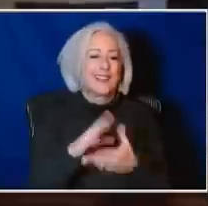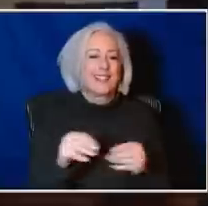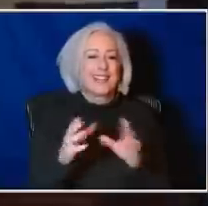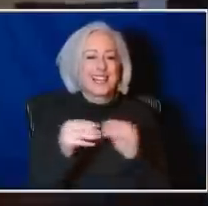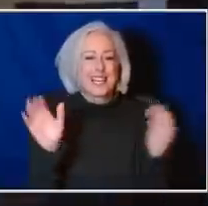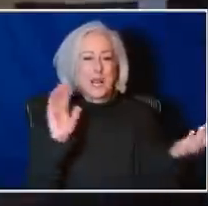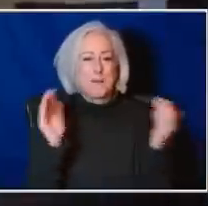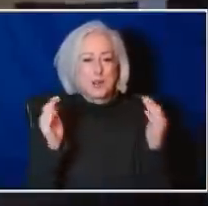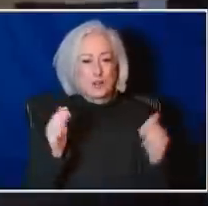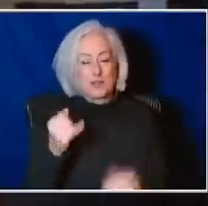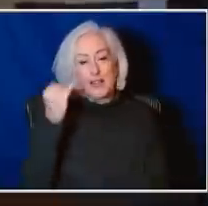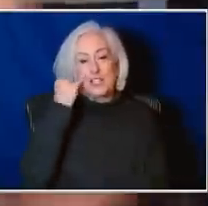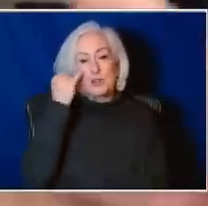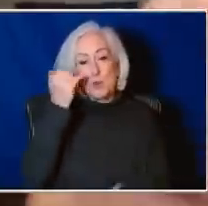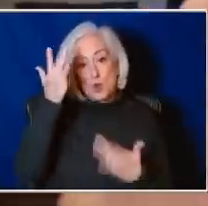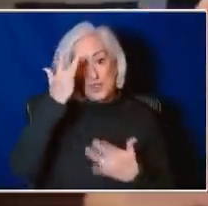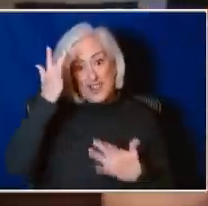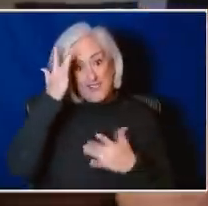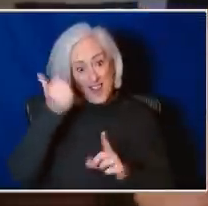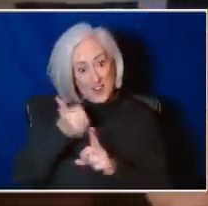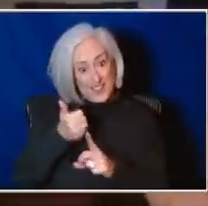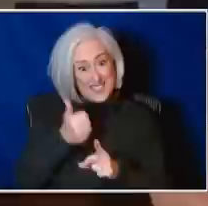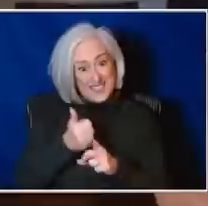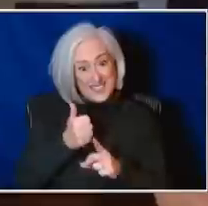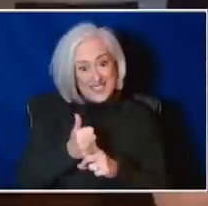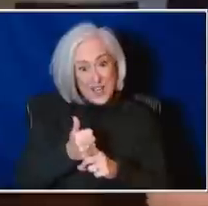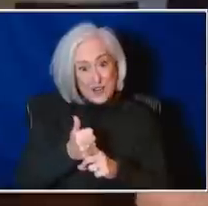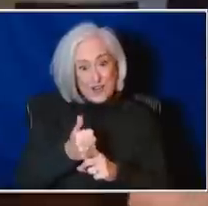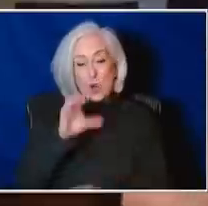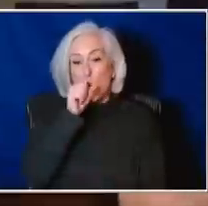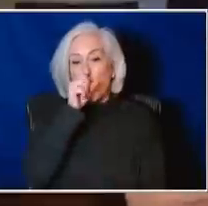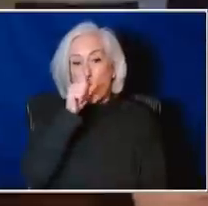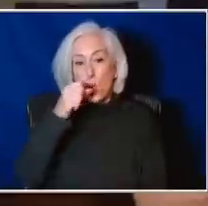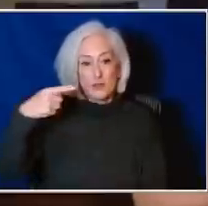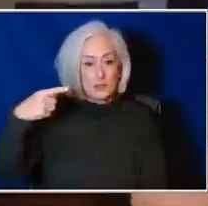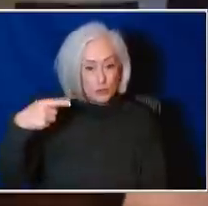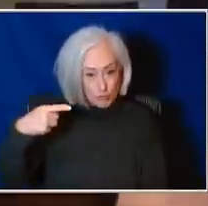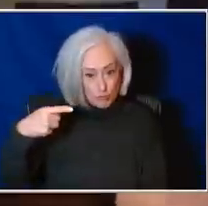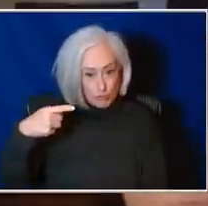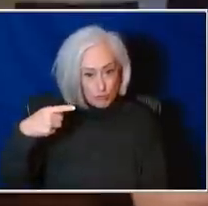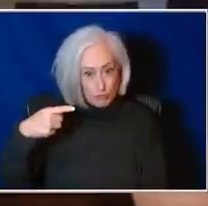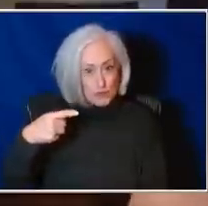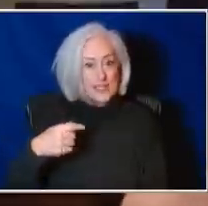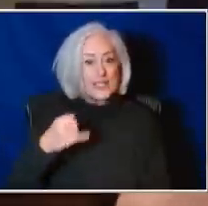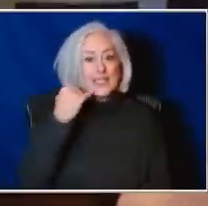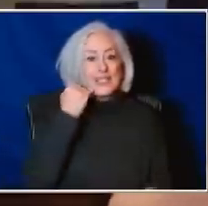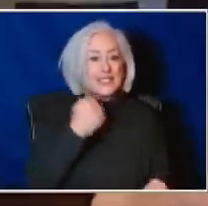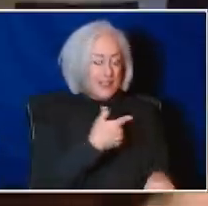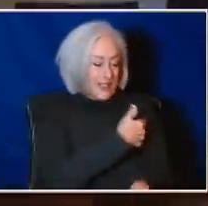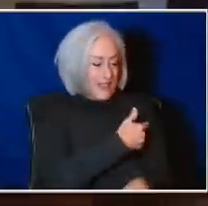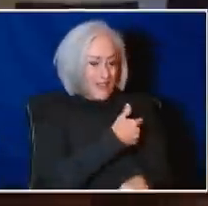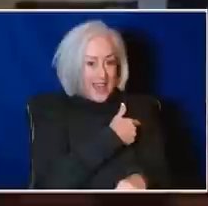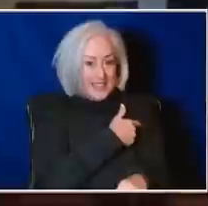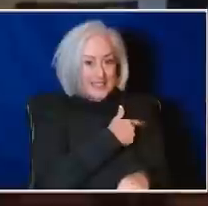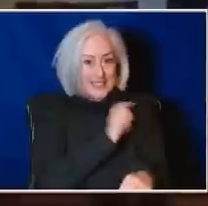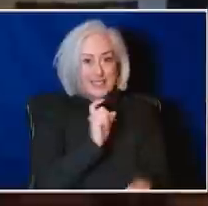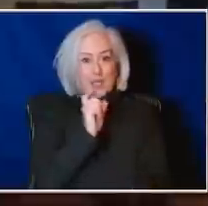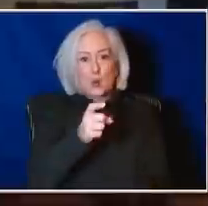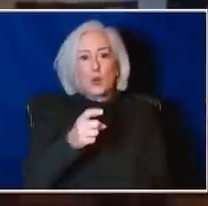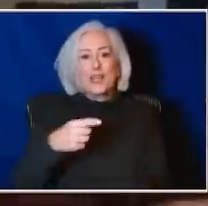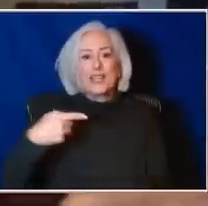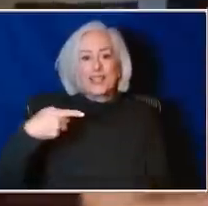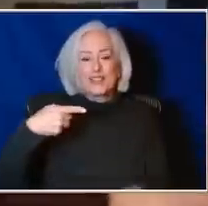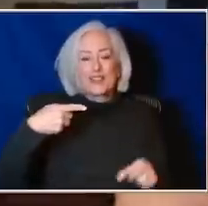highlighter, what we do when we give the vaccine is just the spike portion. When we give a